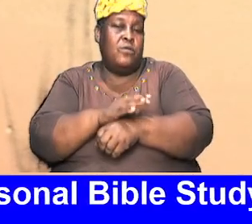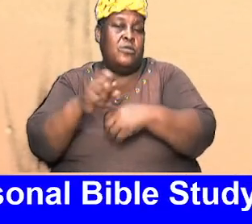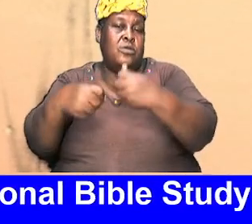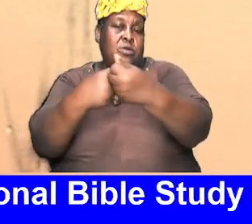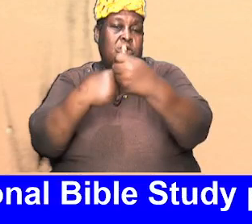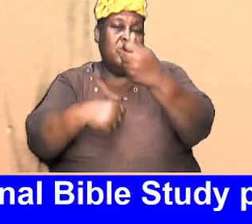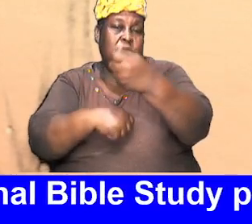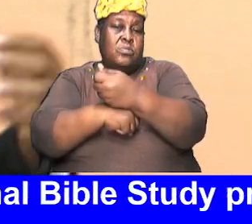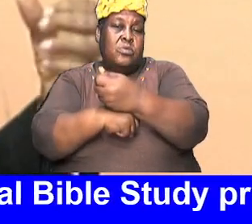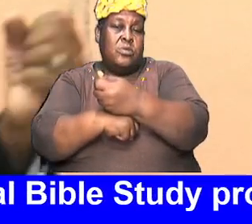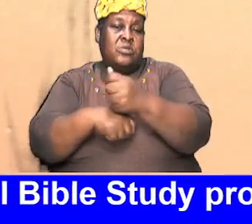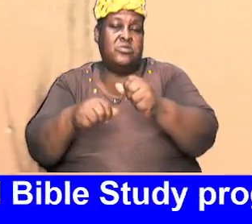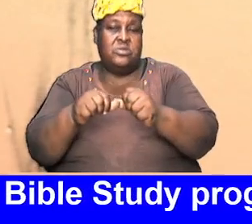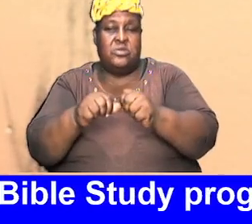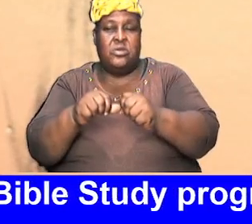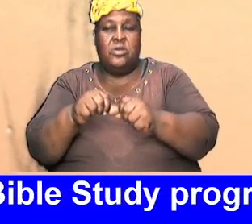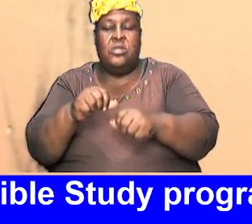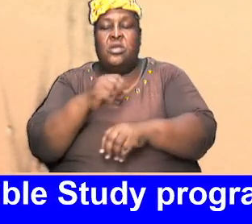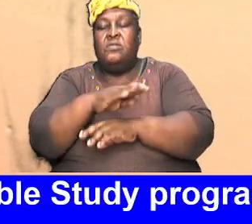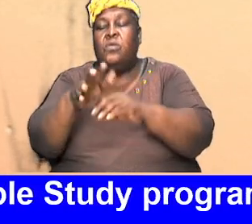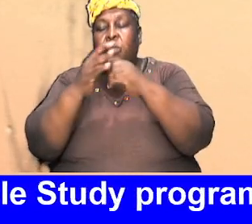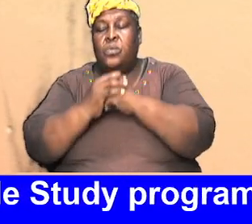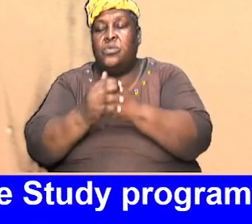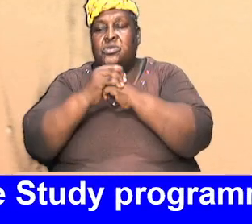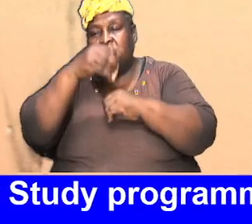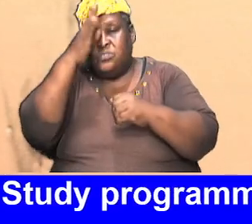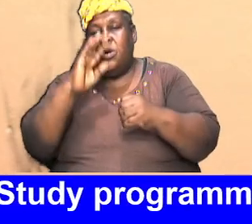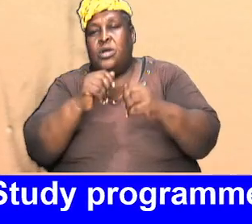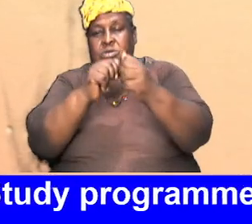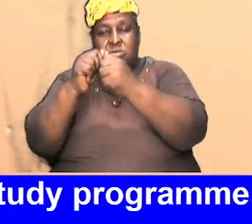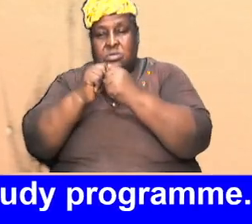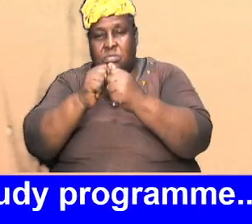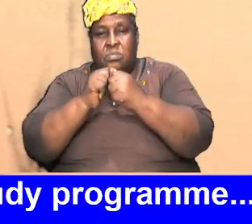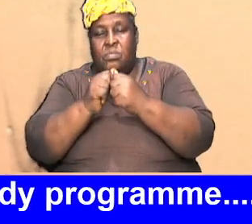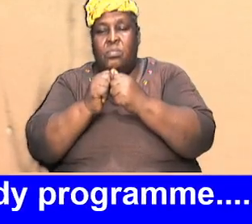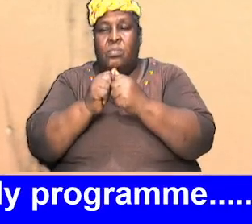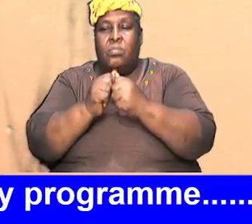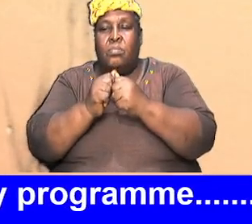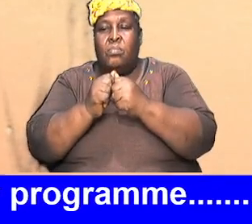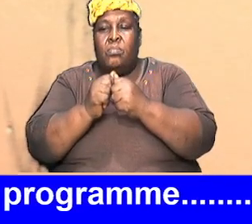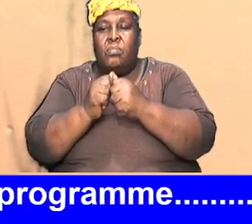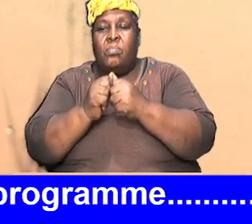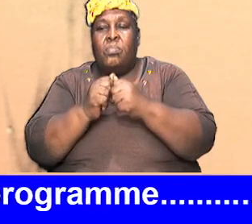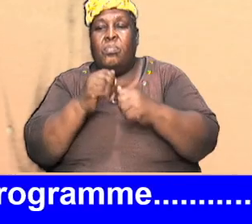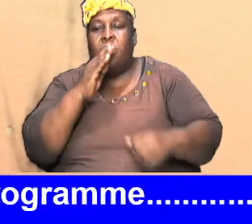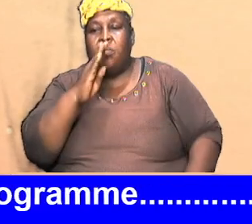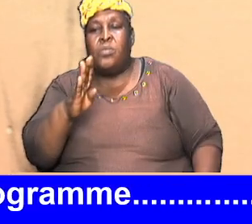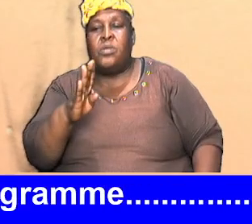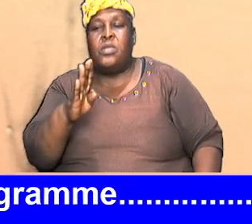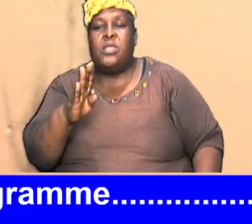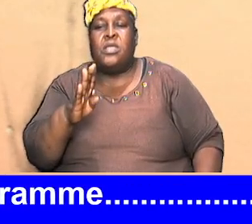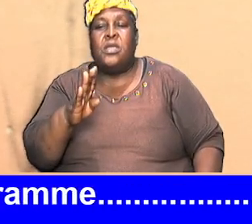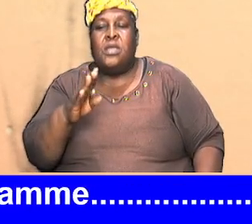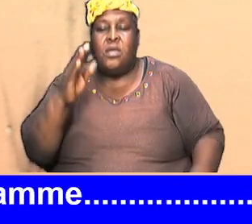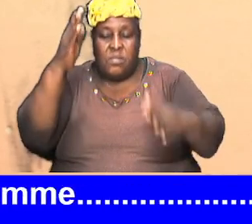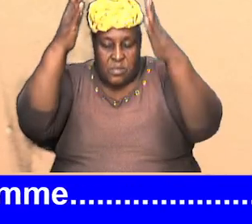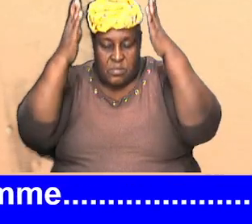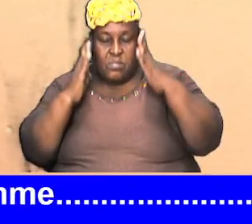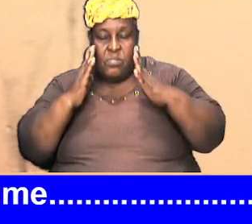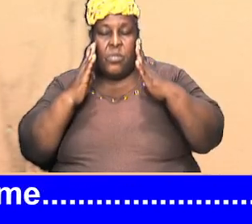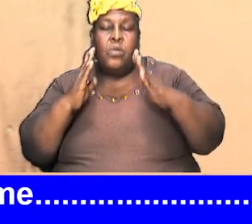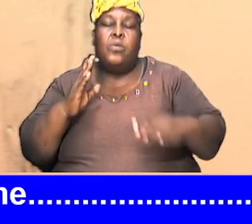and let's spend the evening and worship God together and magnify the Lord it's going to be as I said at Bishop Holdsworth Assembly